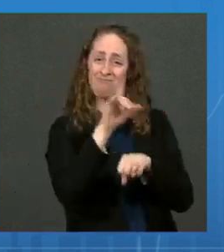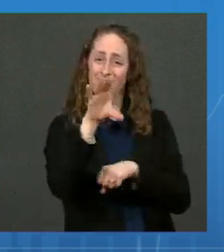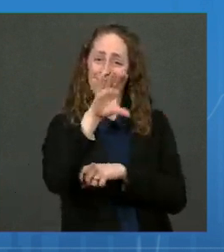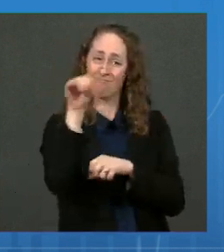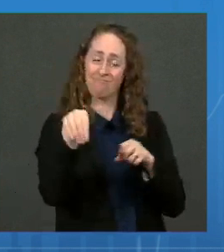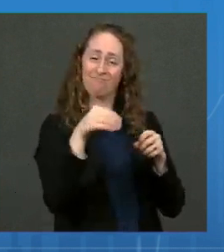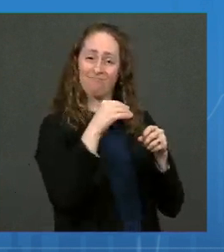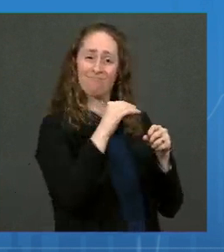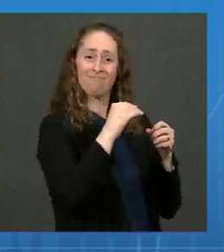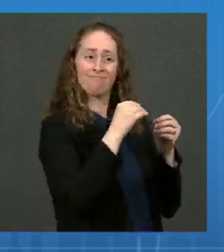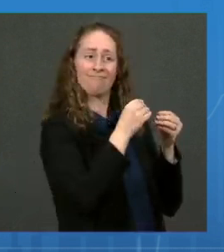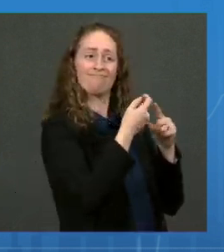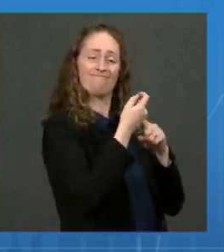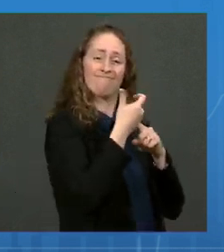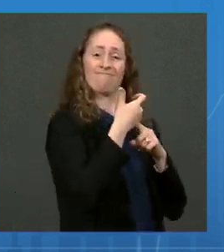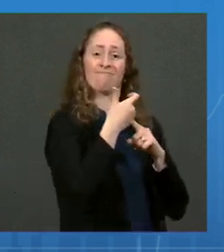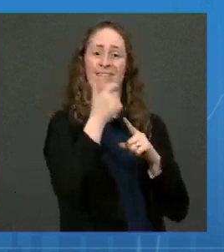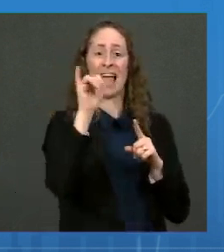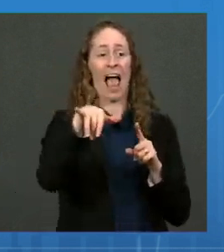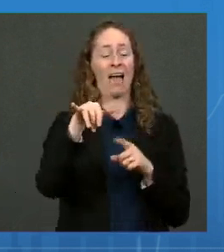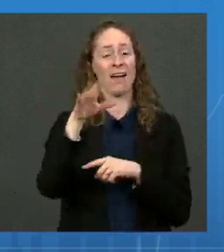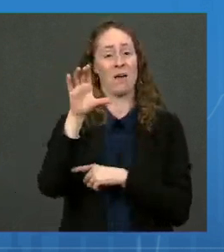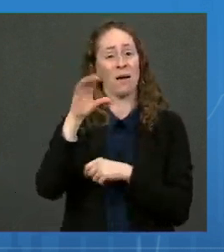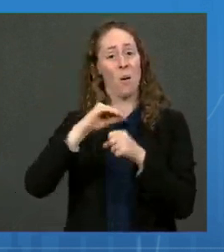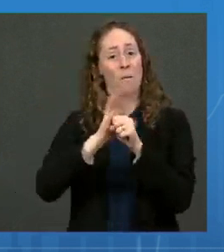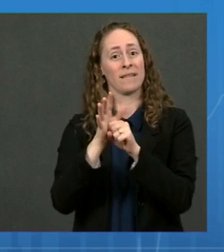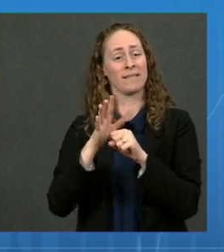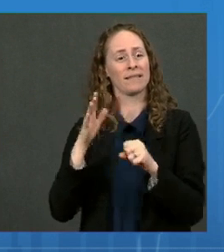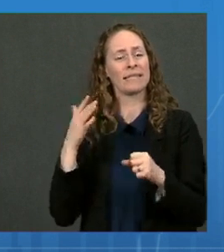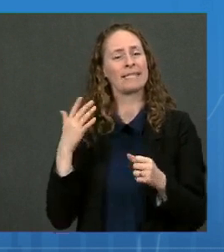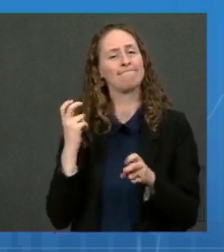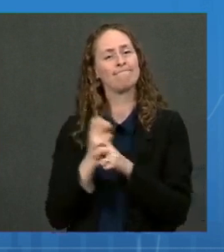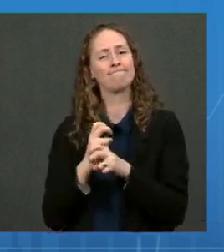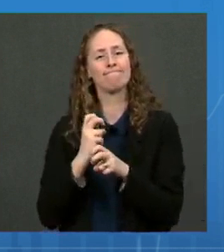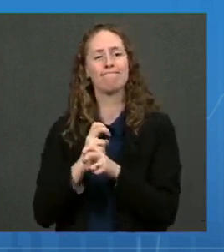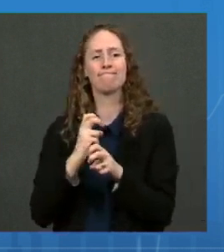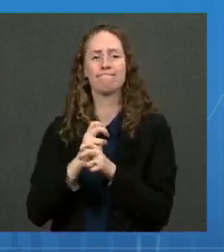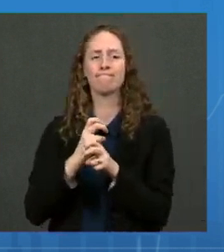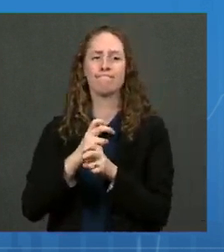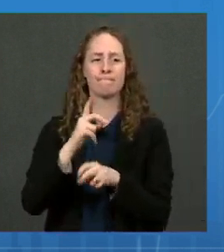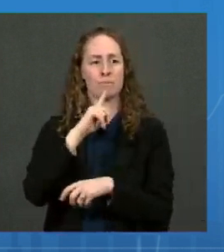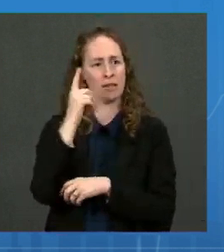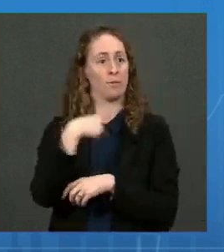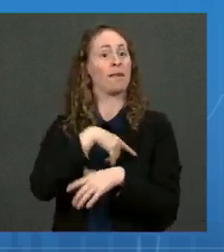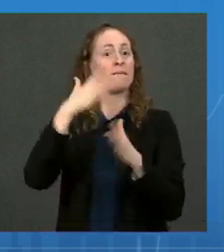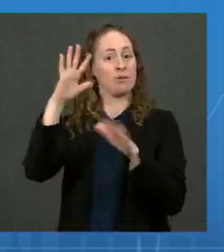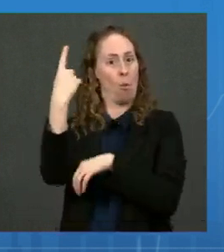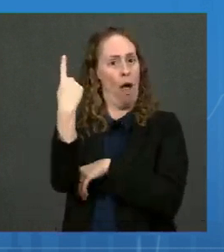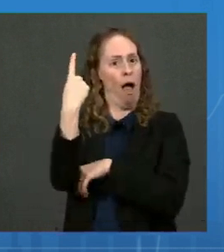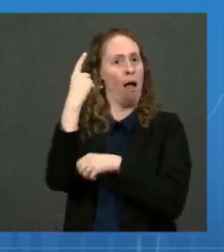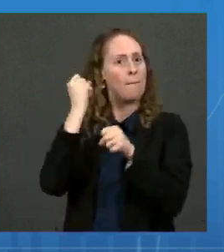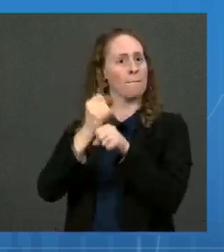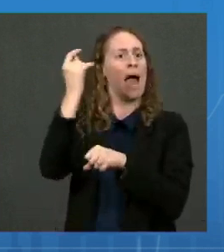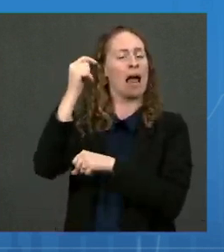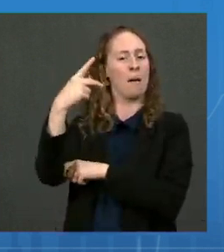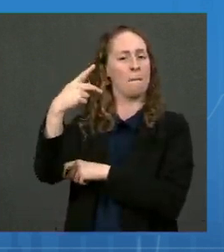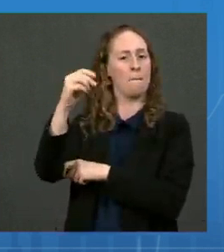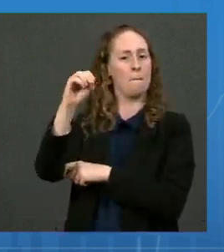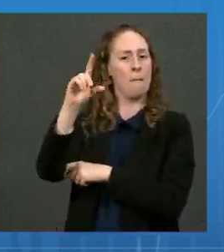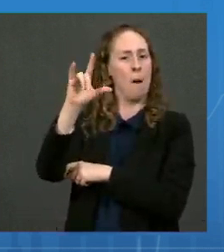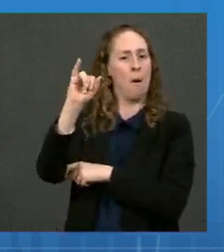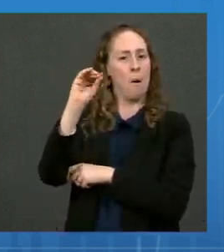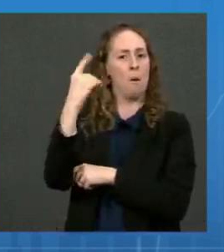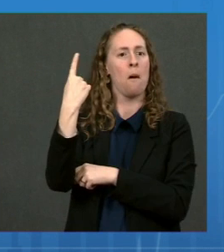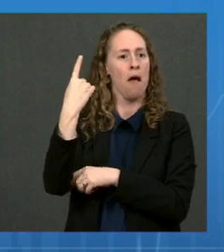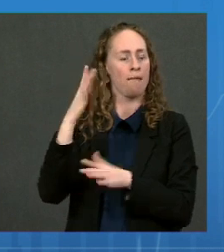virus. And again, as I mentioned, we've only eradicated one. So what are we looking for? Next slide. We're looking for